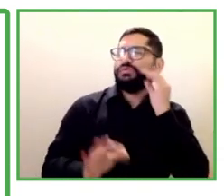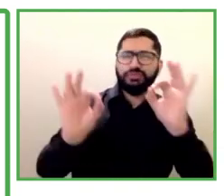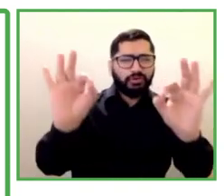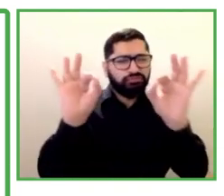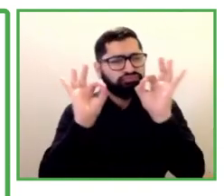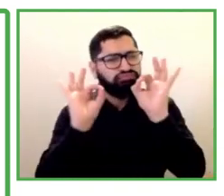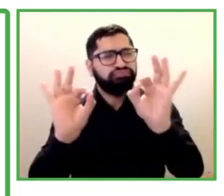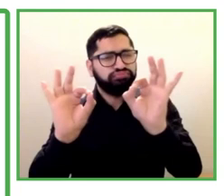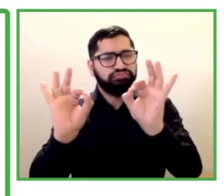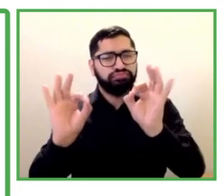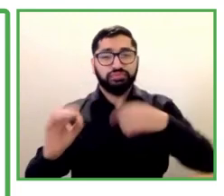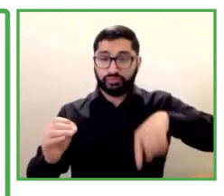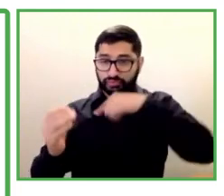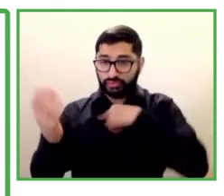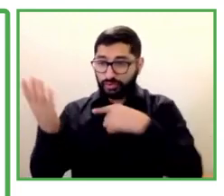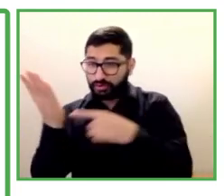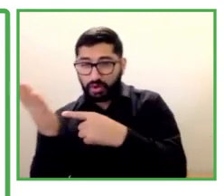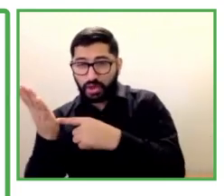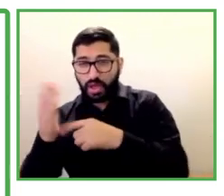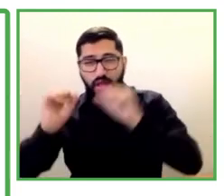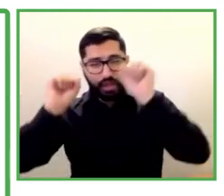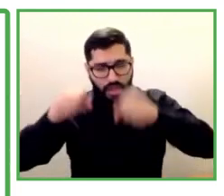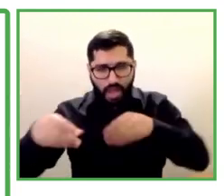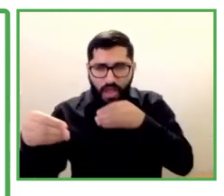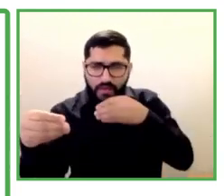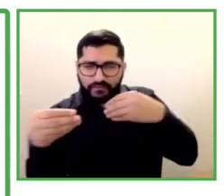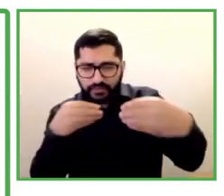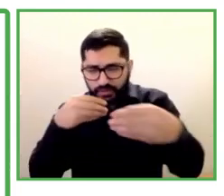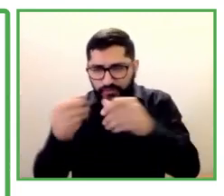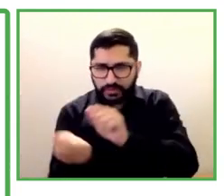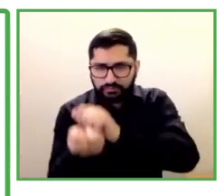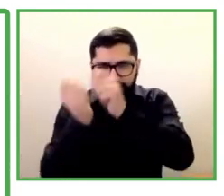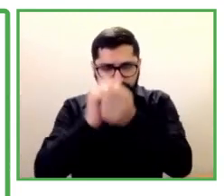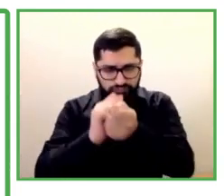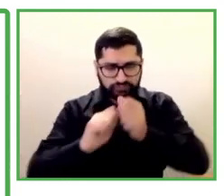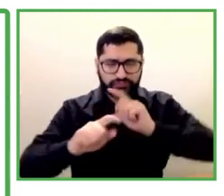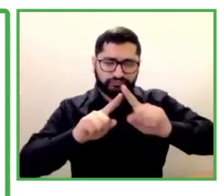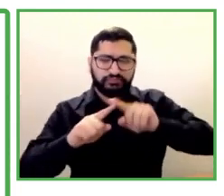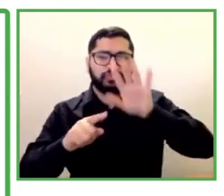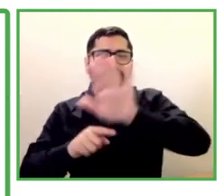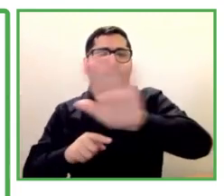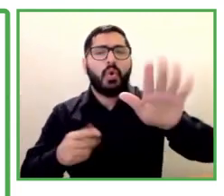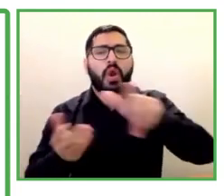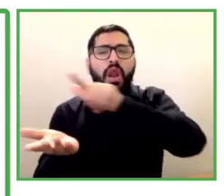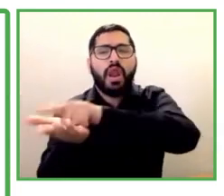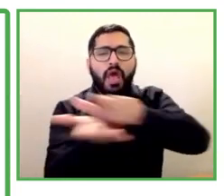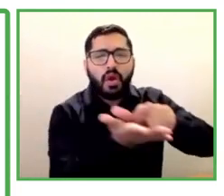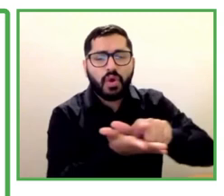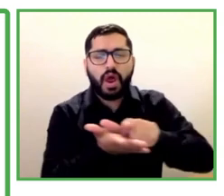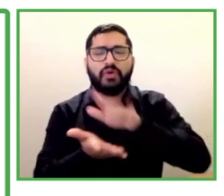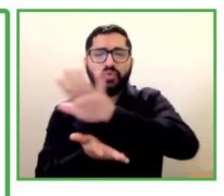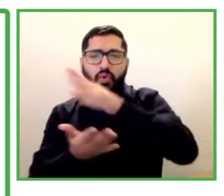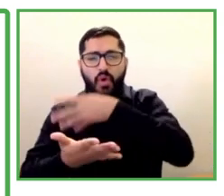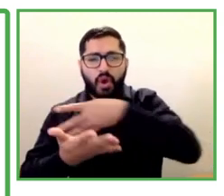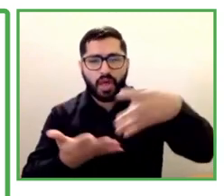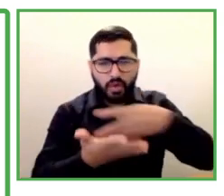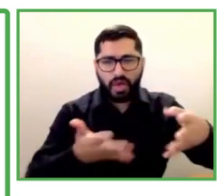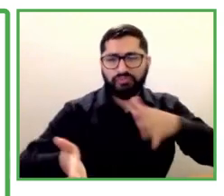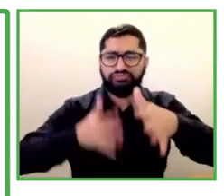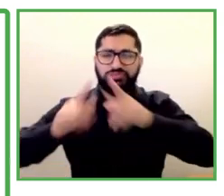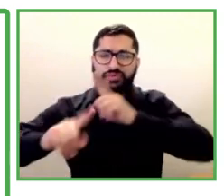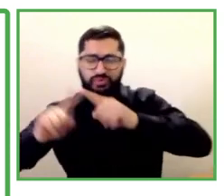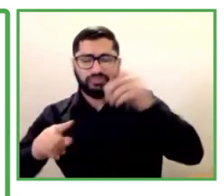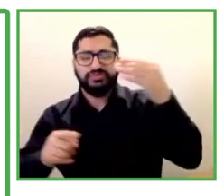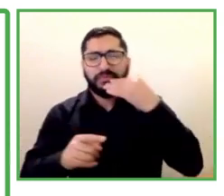We have a learning community to exchange the best practice of inclusion. We have a 10-year experience here in